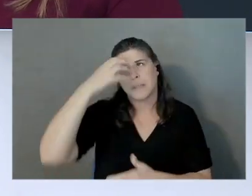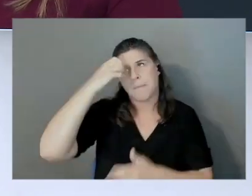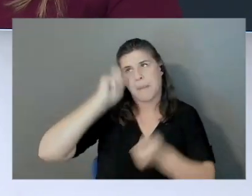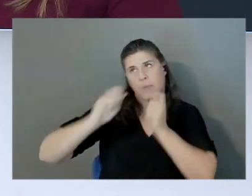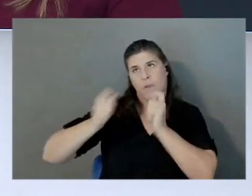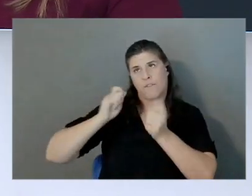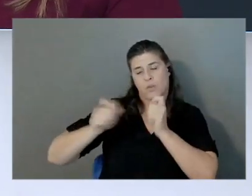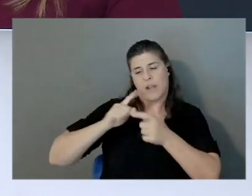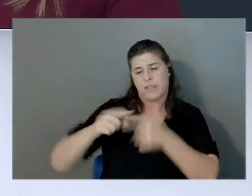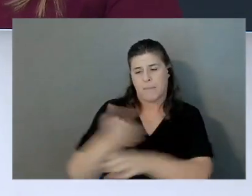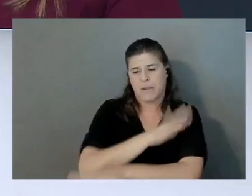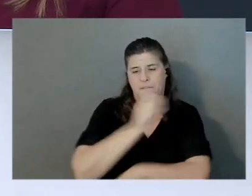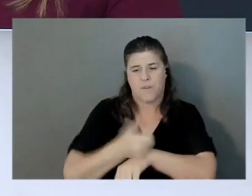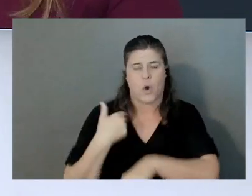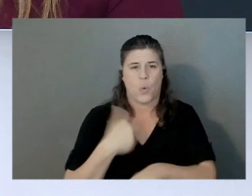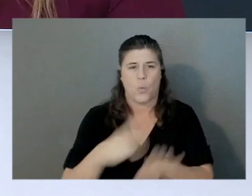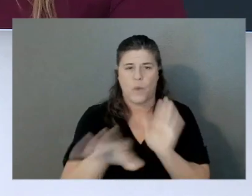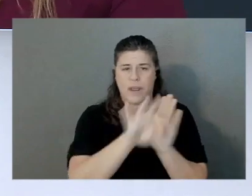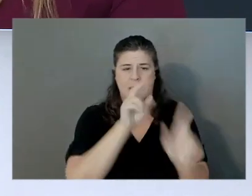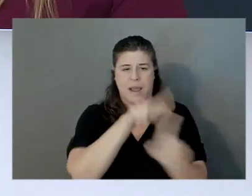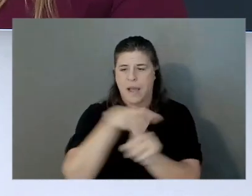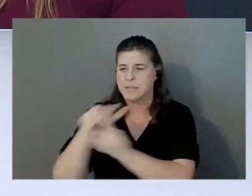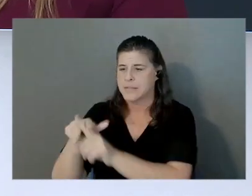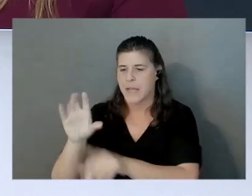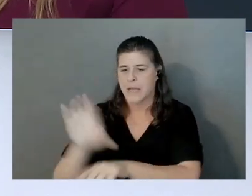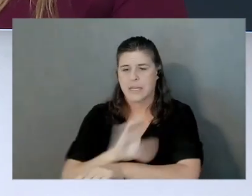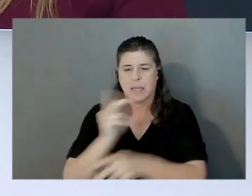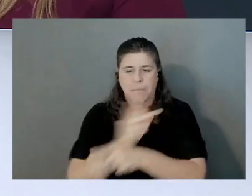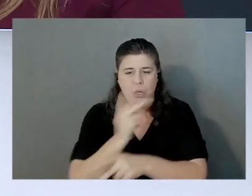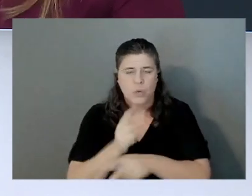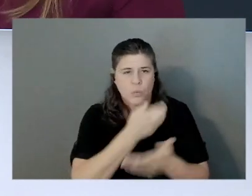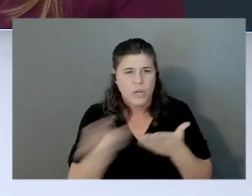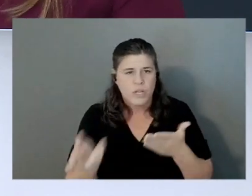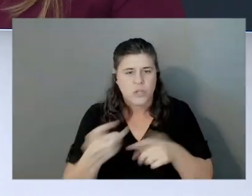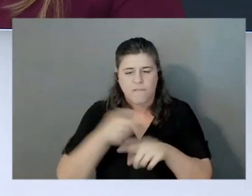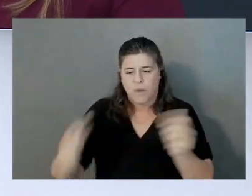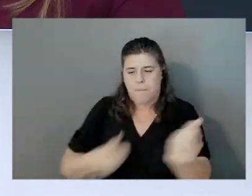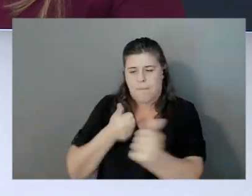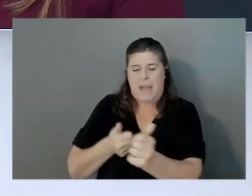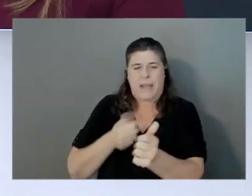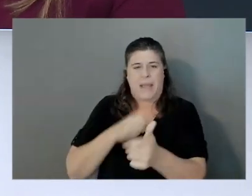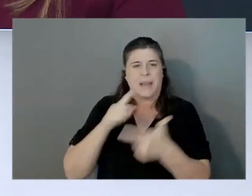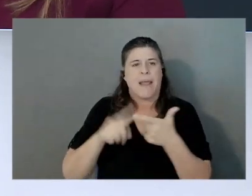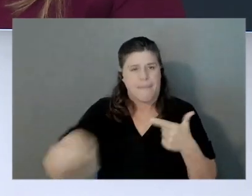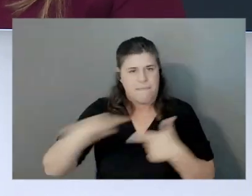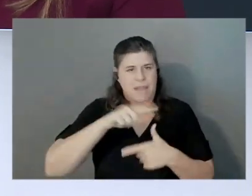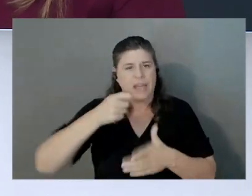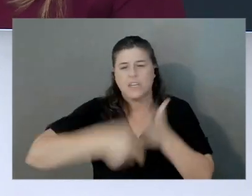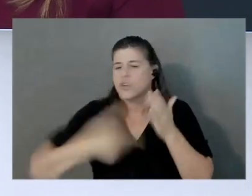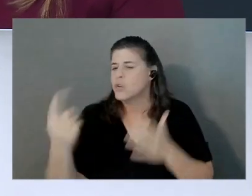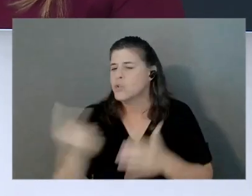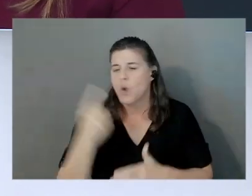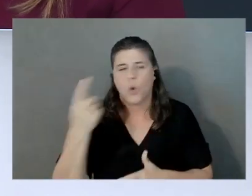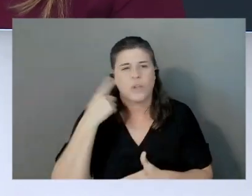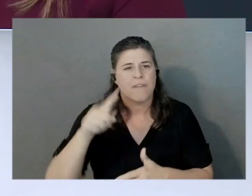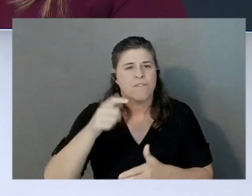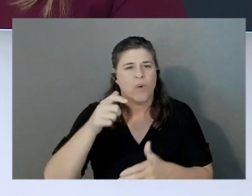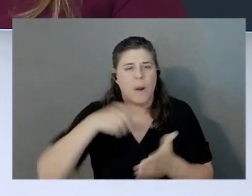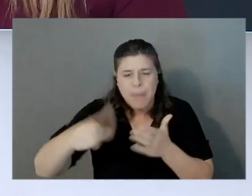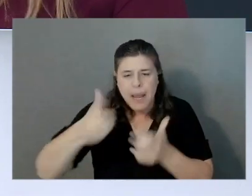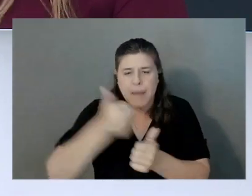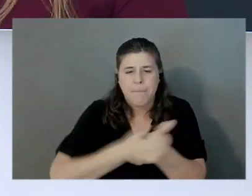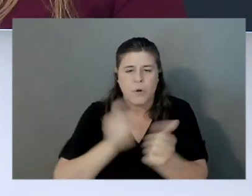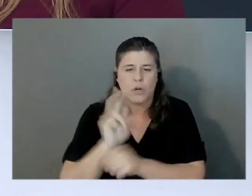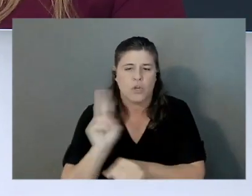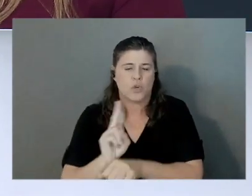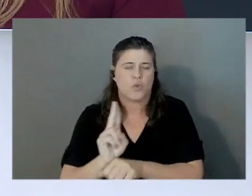we assign compute resources in the back end. And they get charged only on a pay-per-use basis. So they